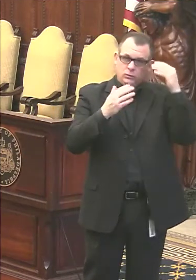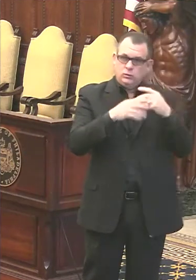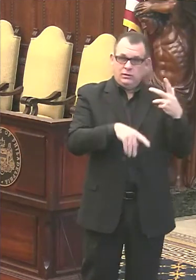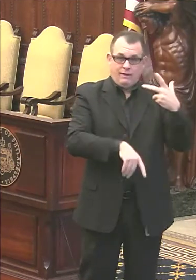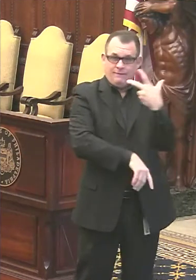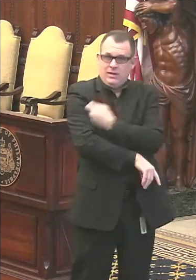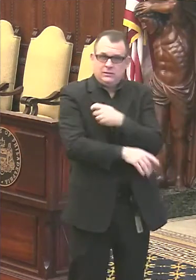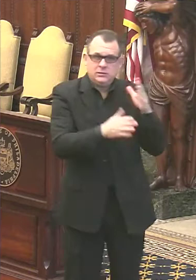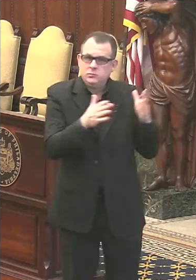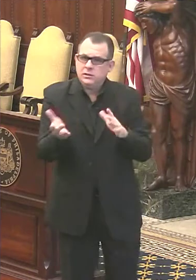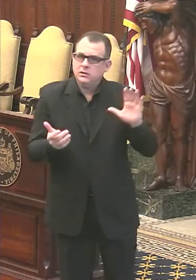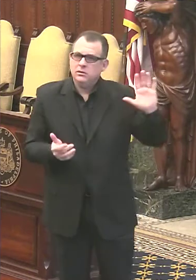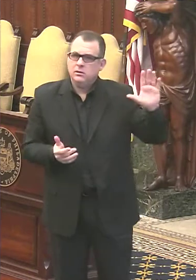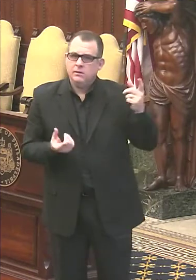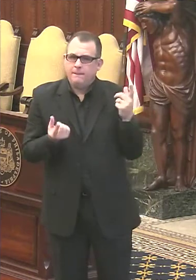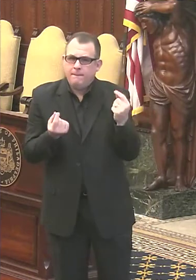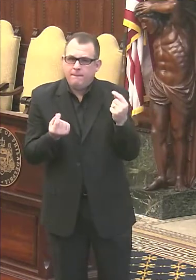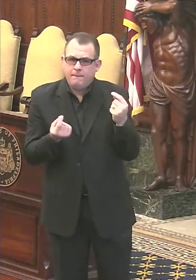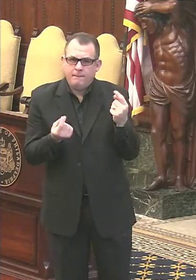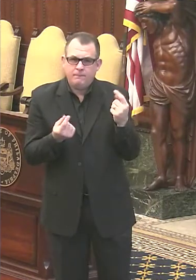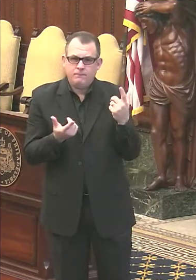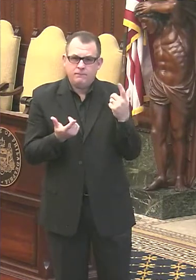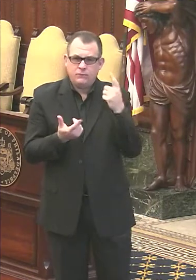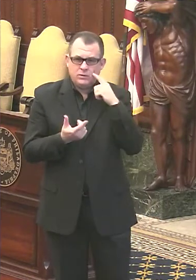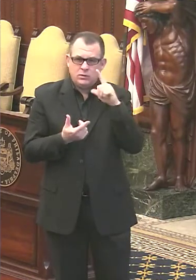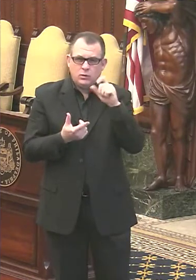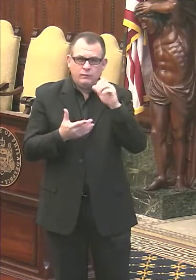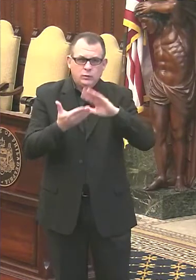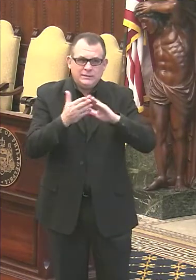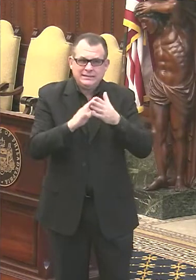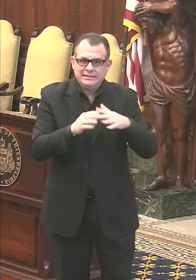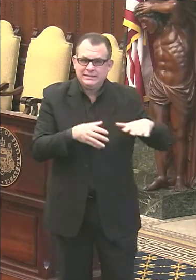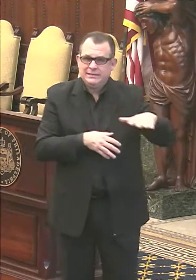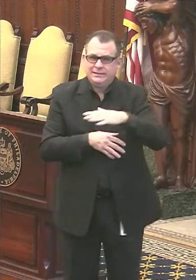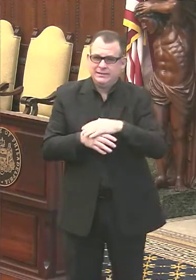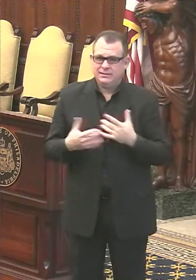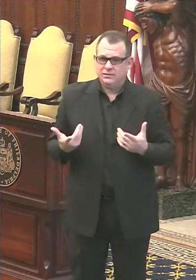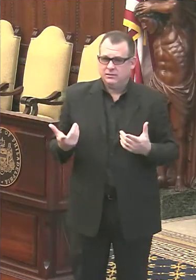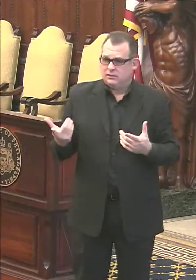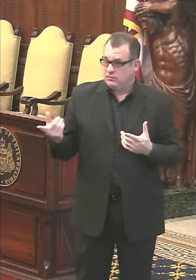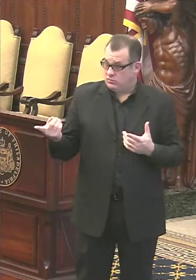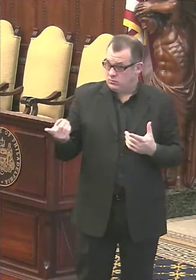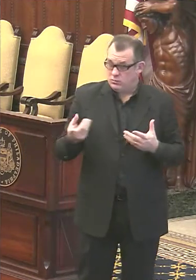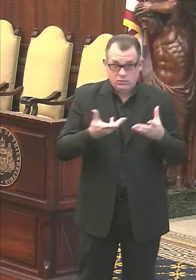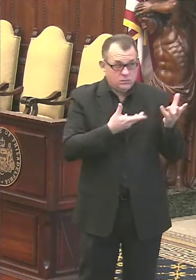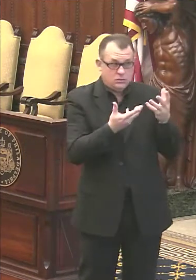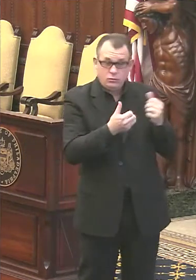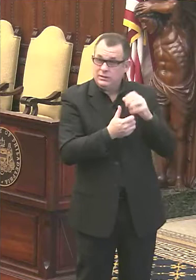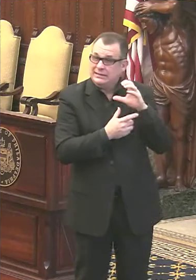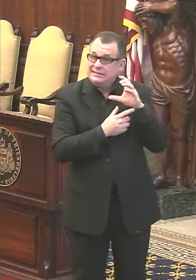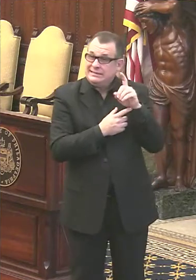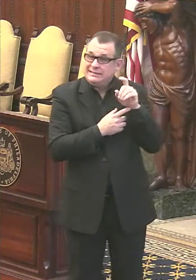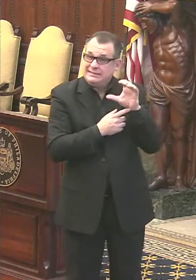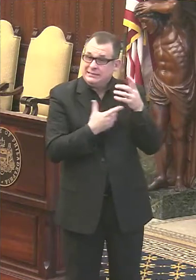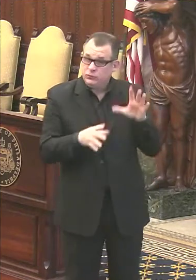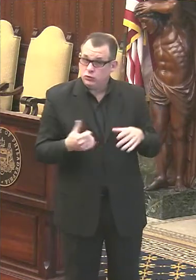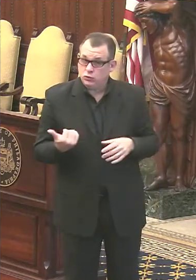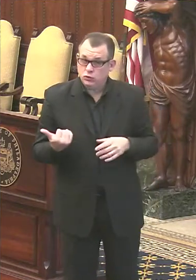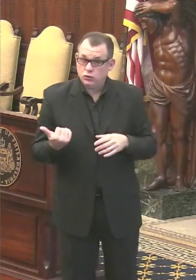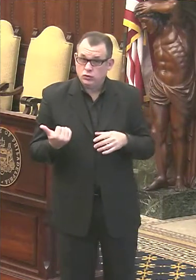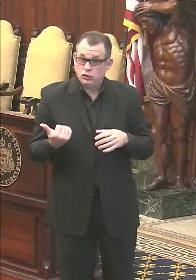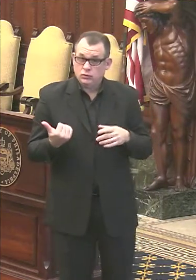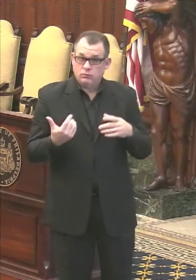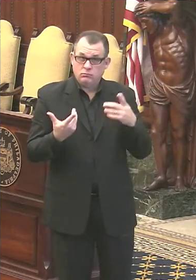and logistics for the city of Philadelphia? I know you've been interfacing with the CDC under the Trump administration.